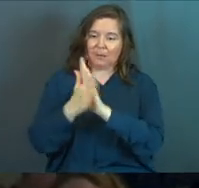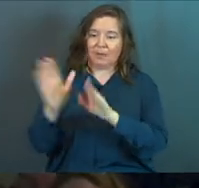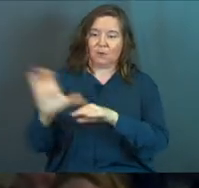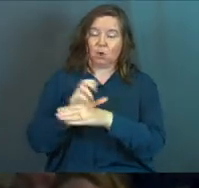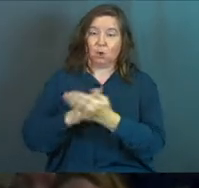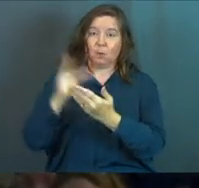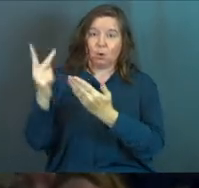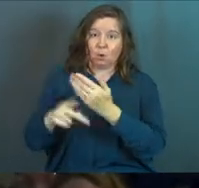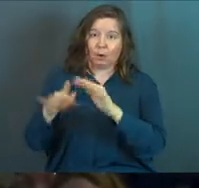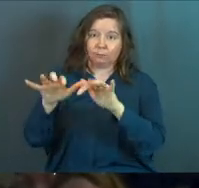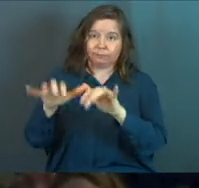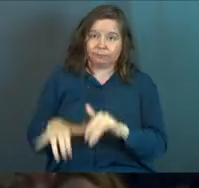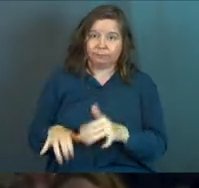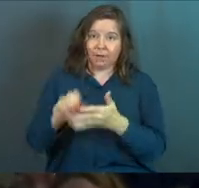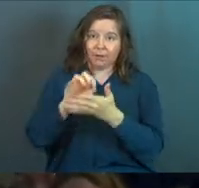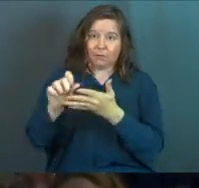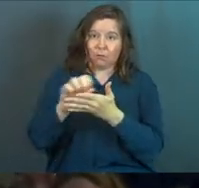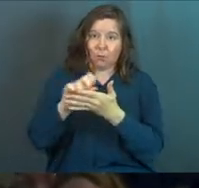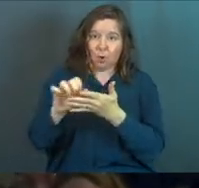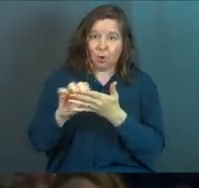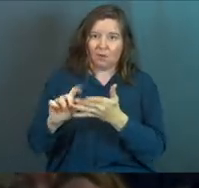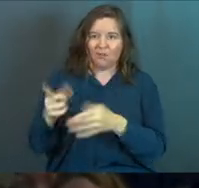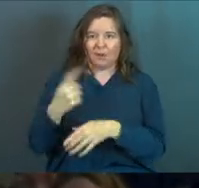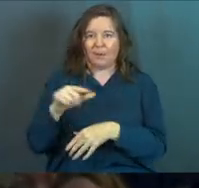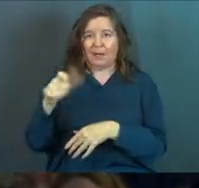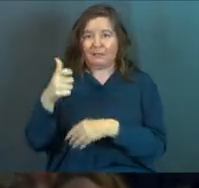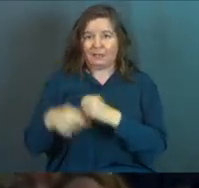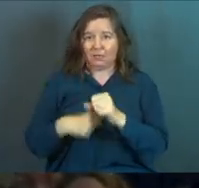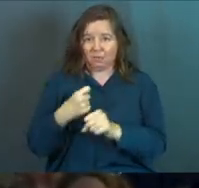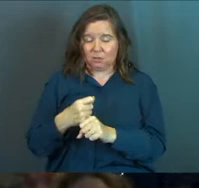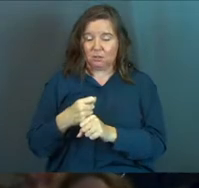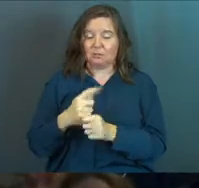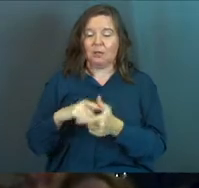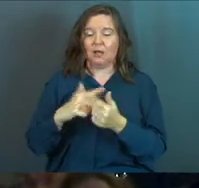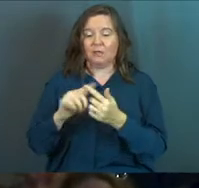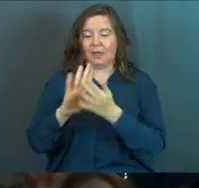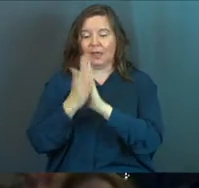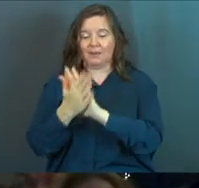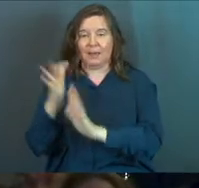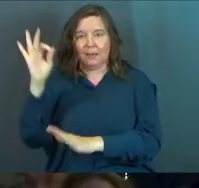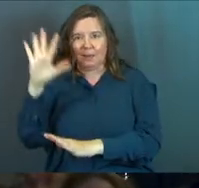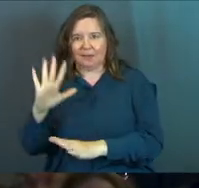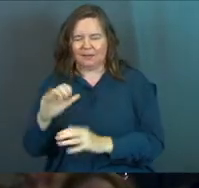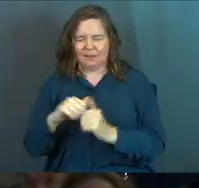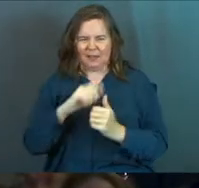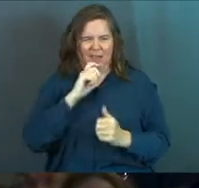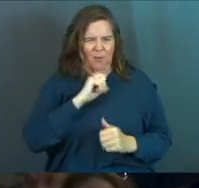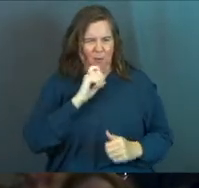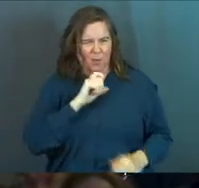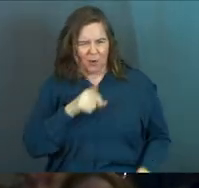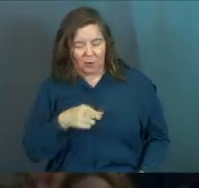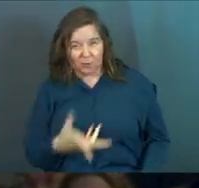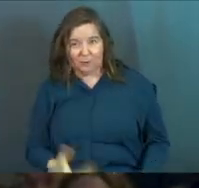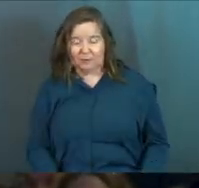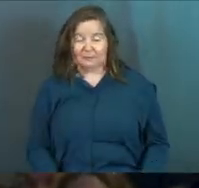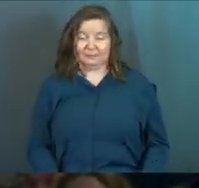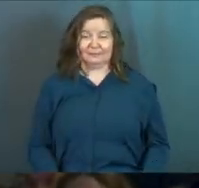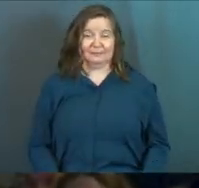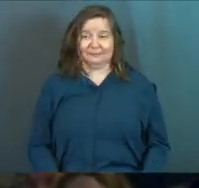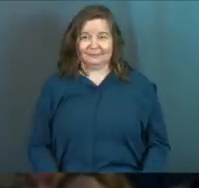programmer, did that career for about 10 years, and then eventually became a pastor. You're like, how old are you?